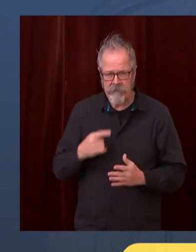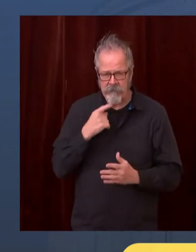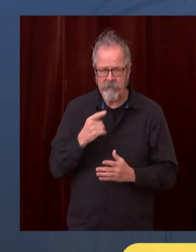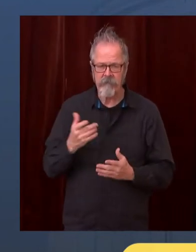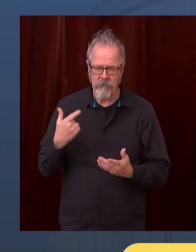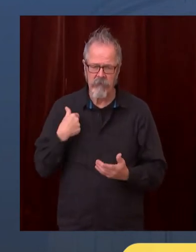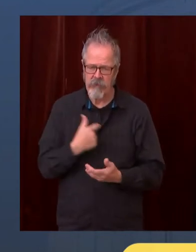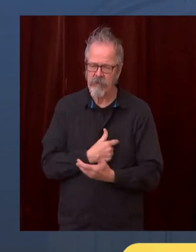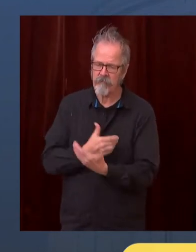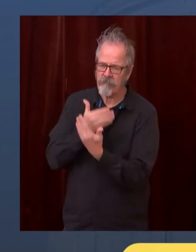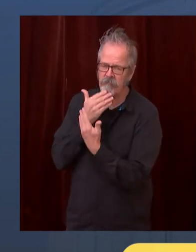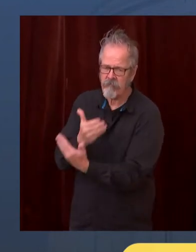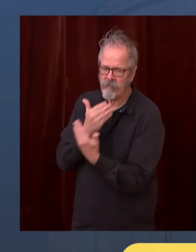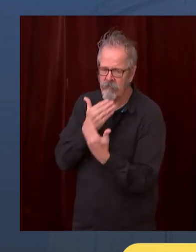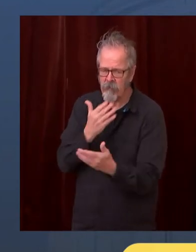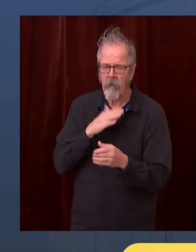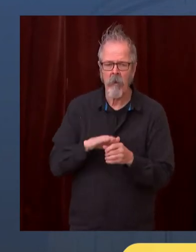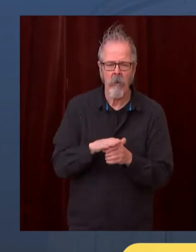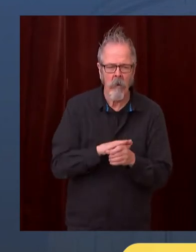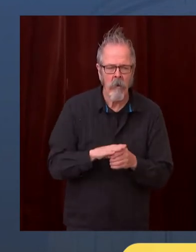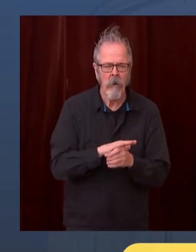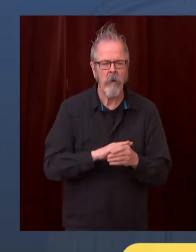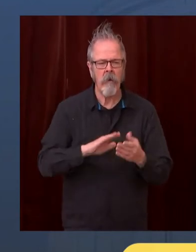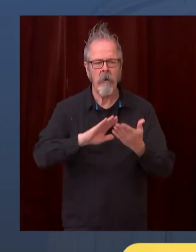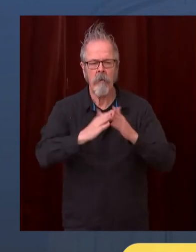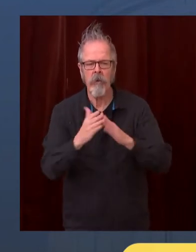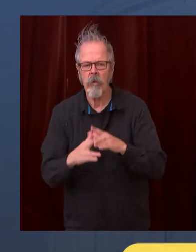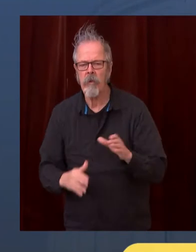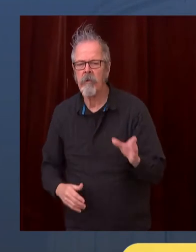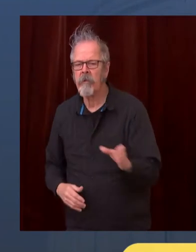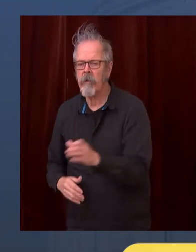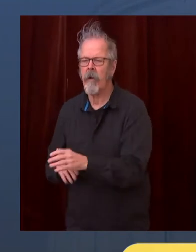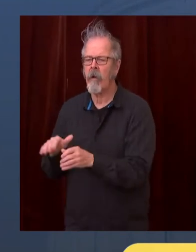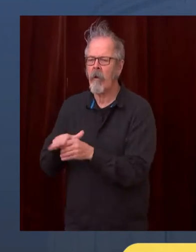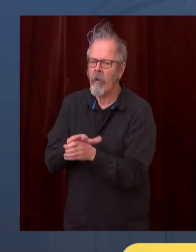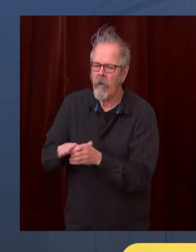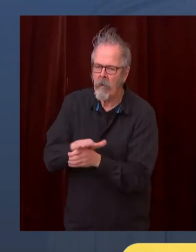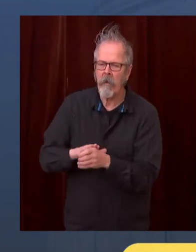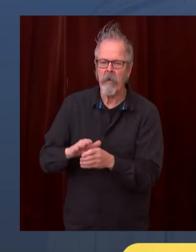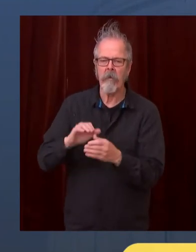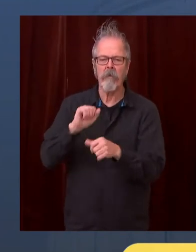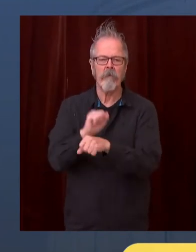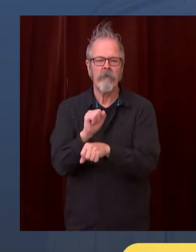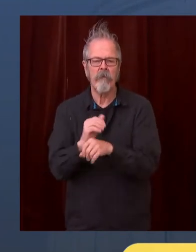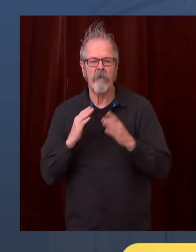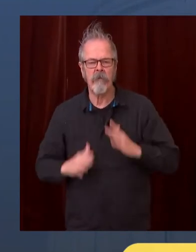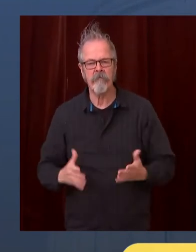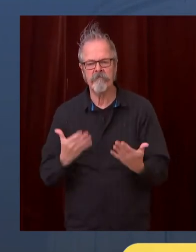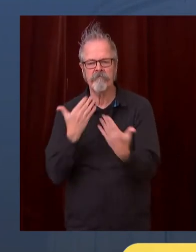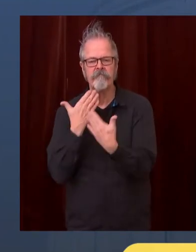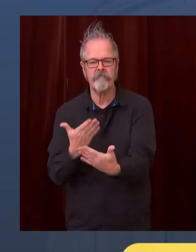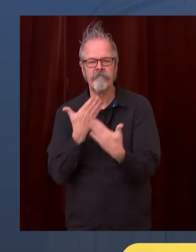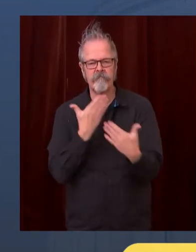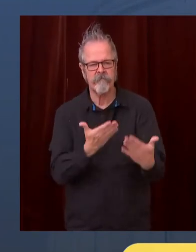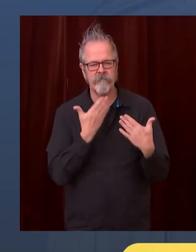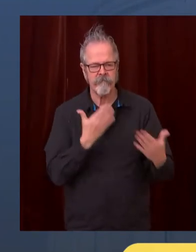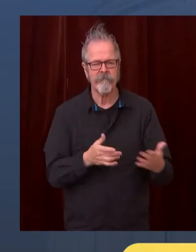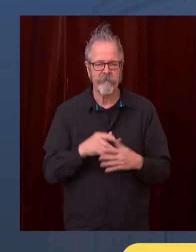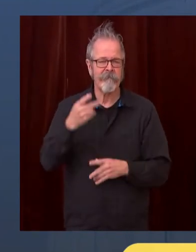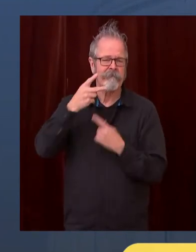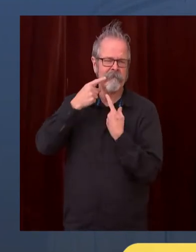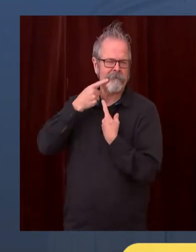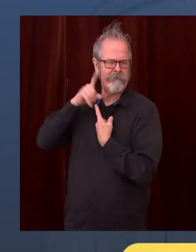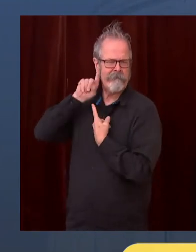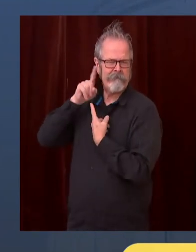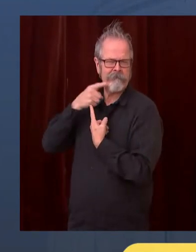local and state resources. Dow Constantine, day four, yesterday, said they're adding 40 contact tracers